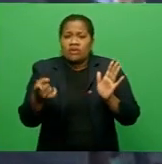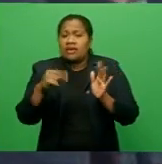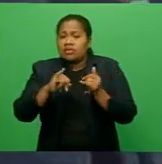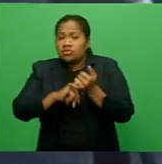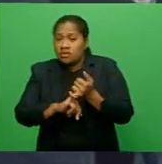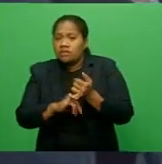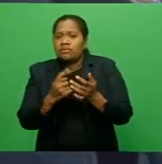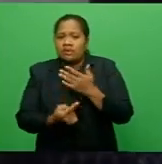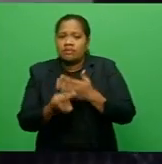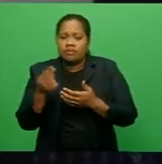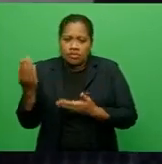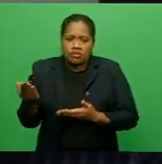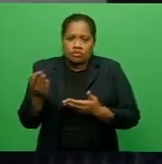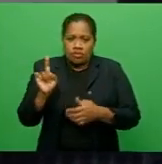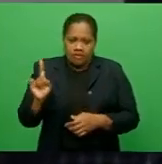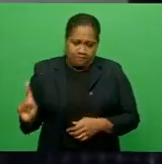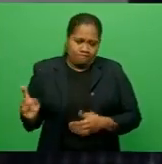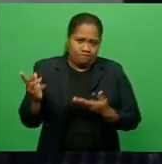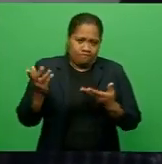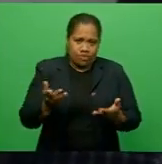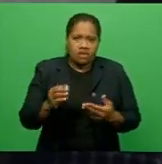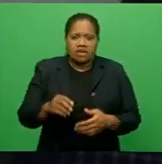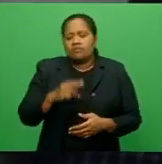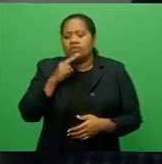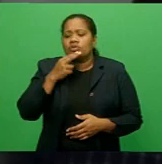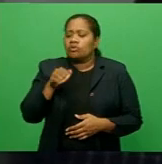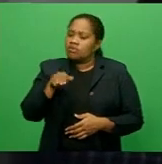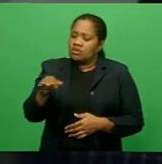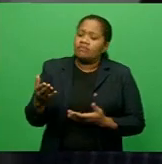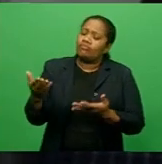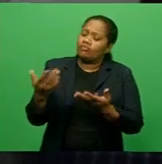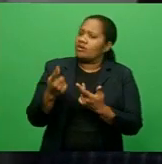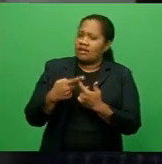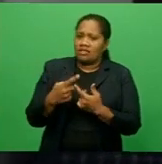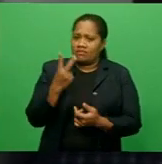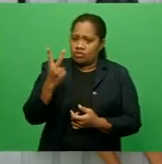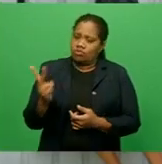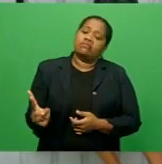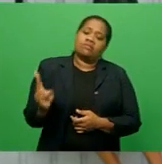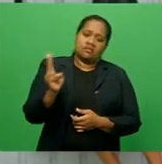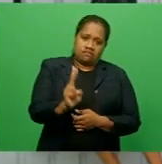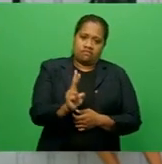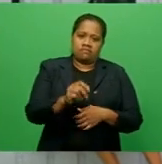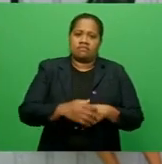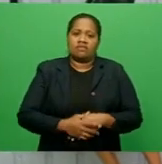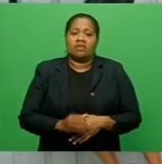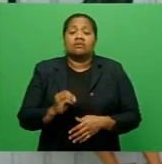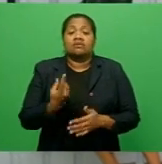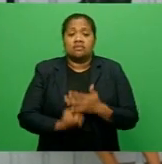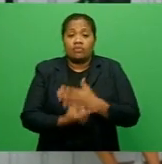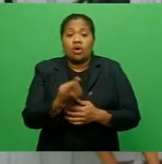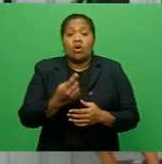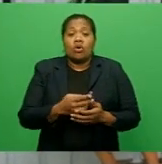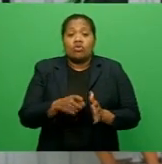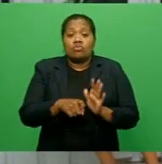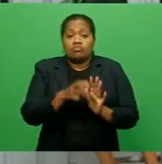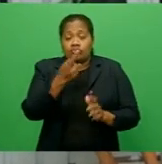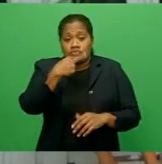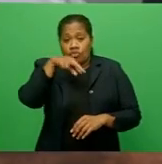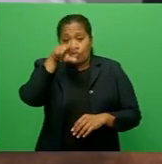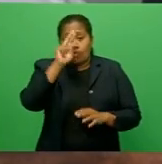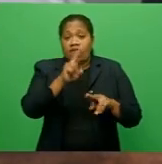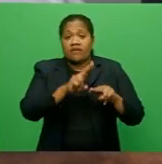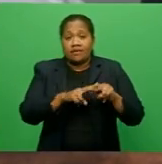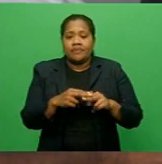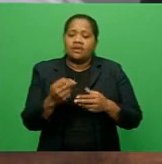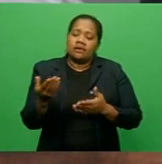surety and have been told to produce a second one at the next court date. Rofilipe Tisawawu offered to be the second surety for Ratu